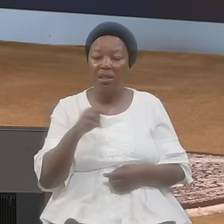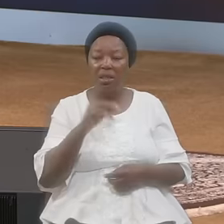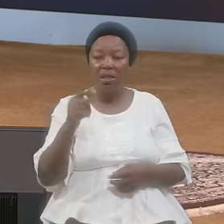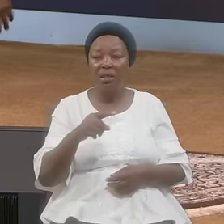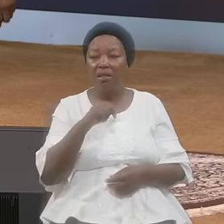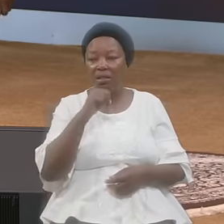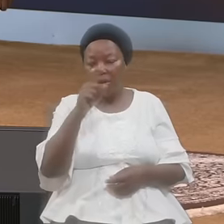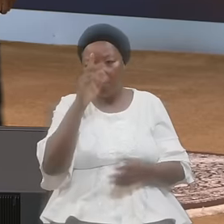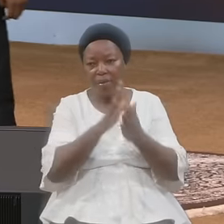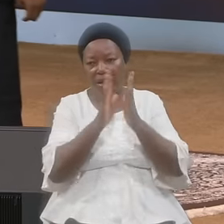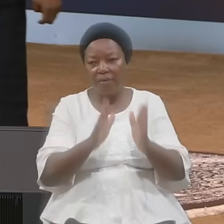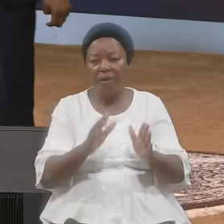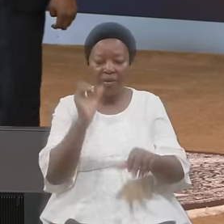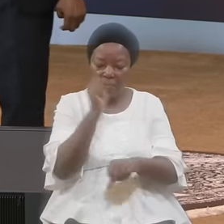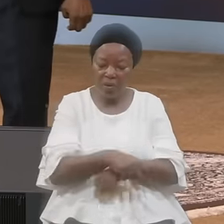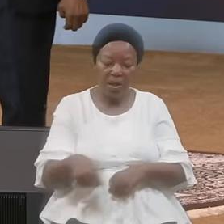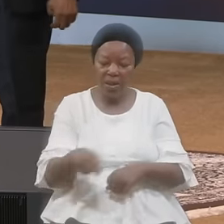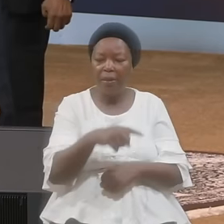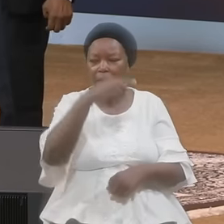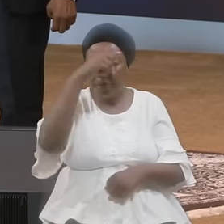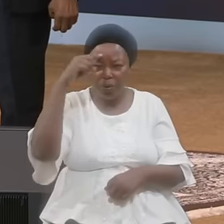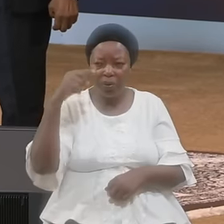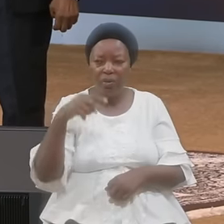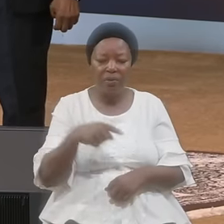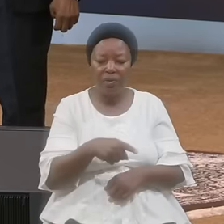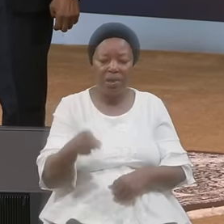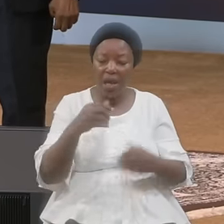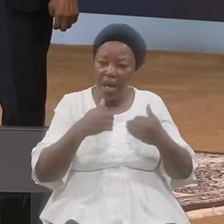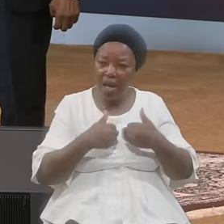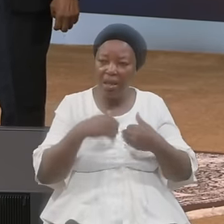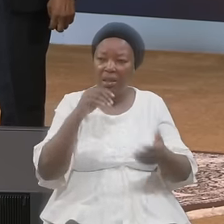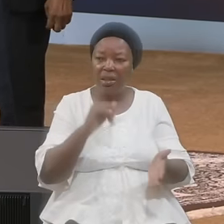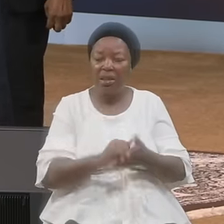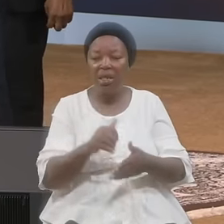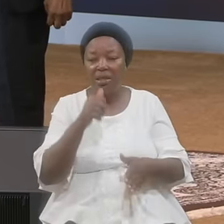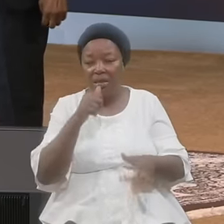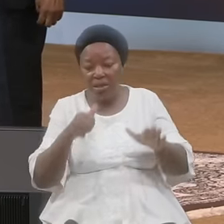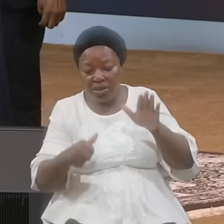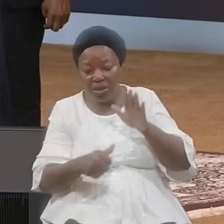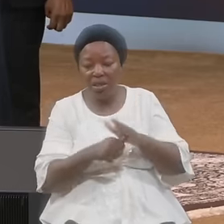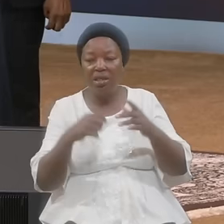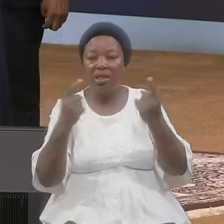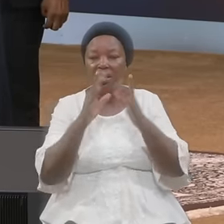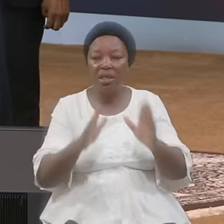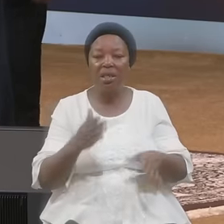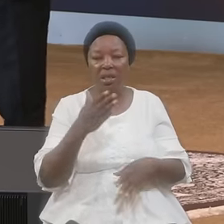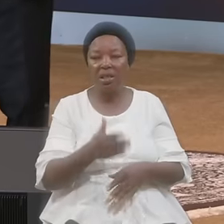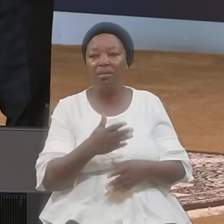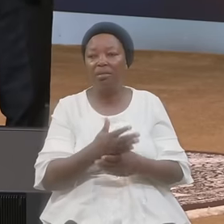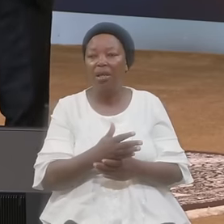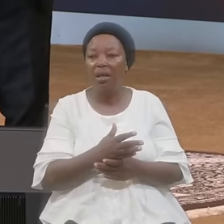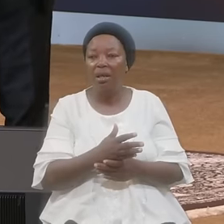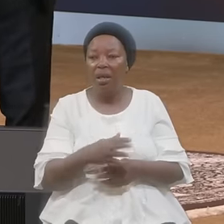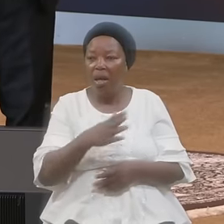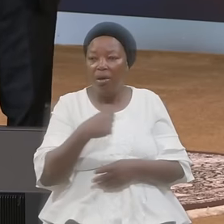Them Because They Had That Hidden Sinner There And